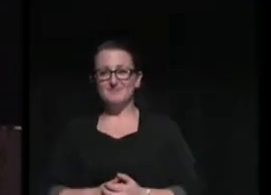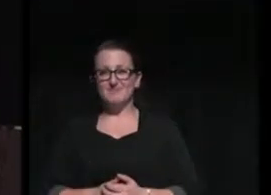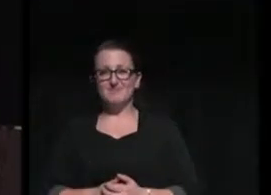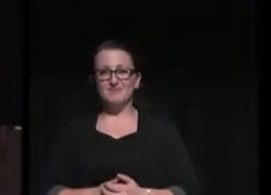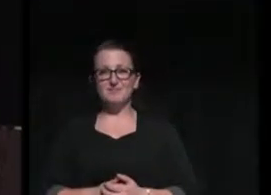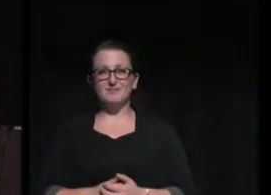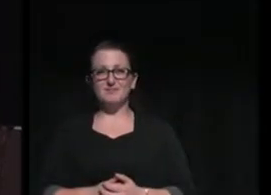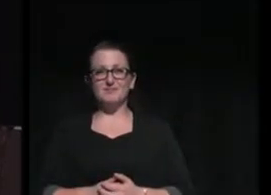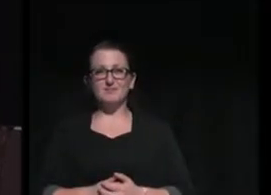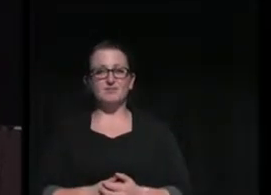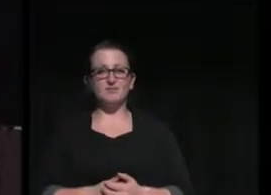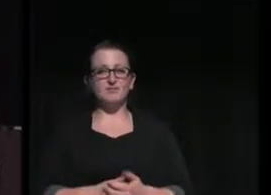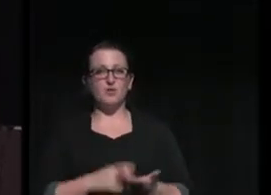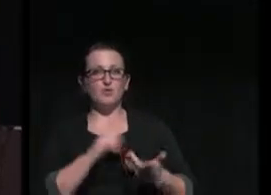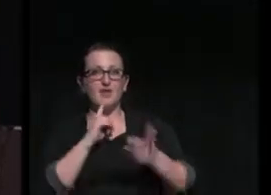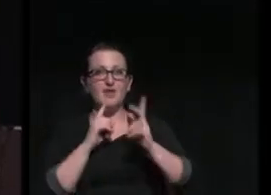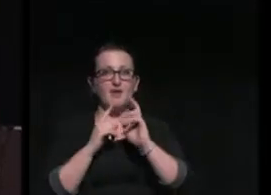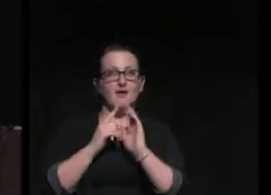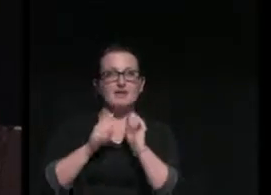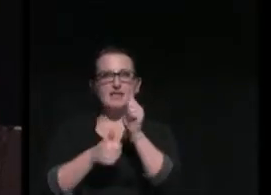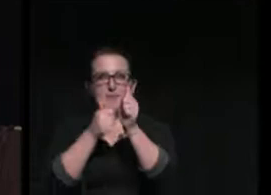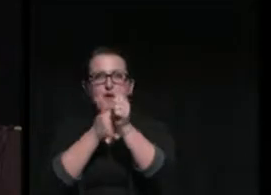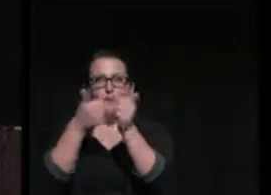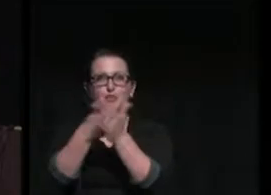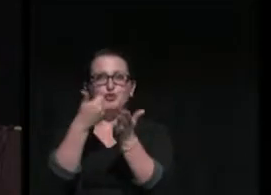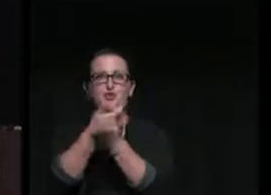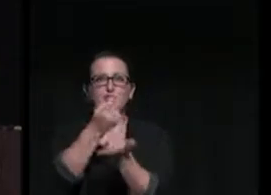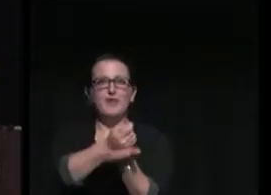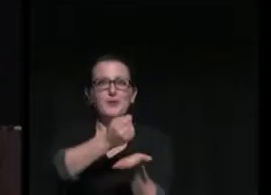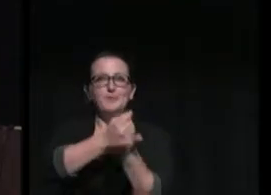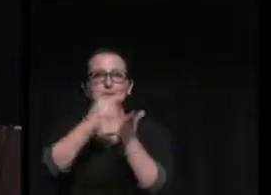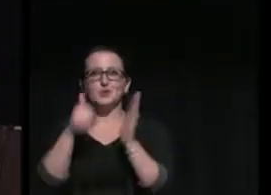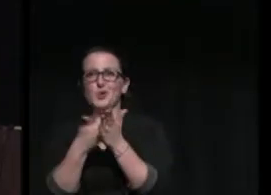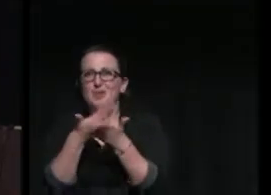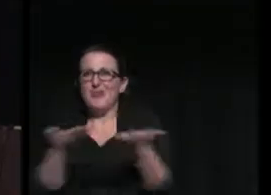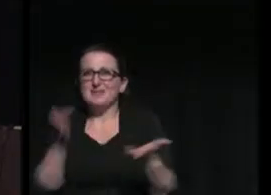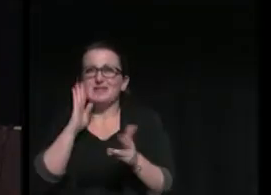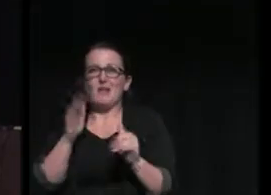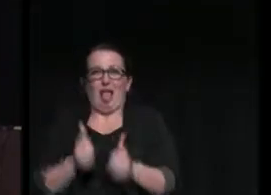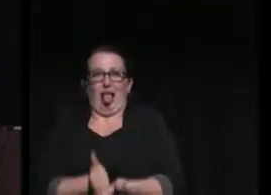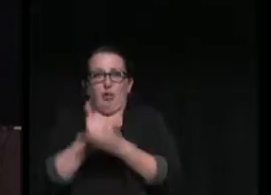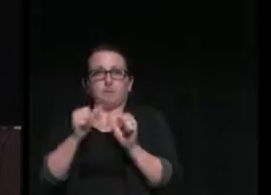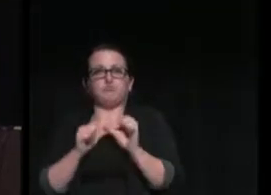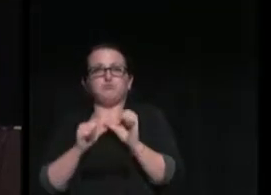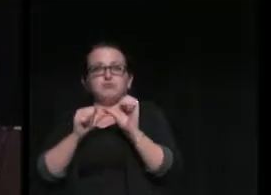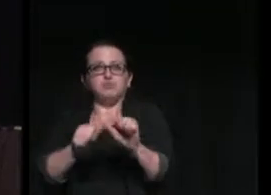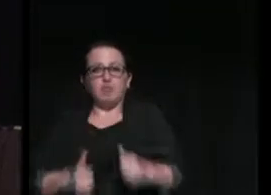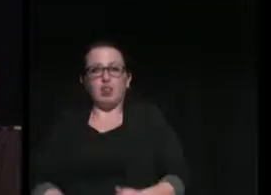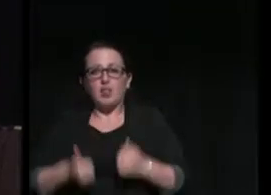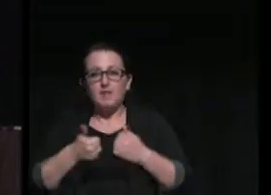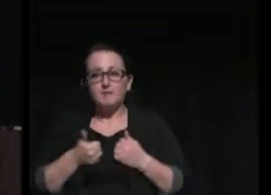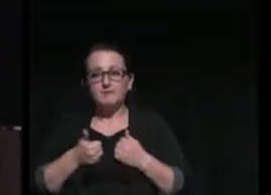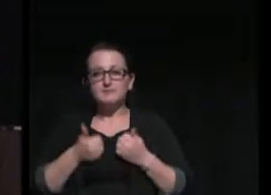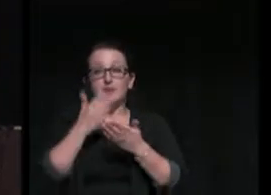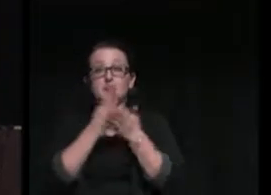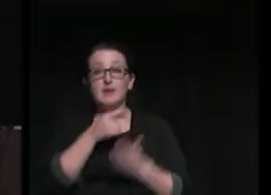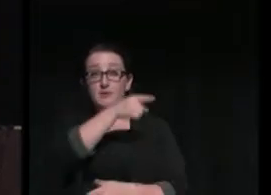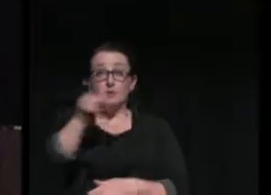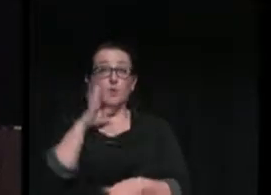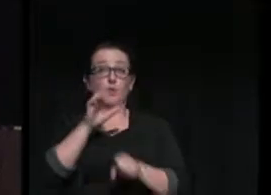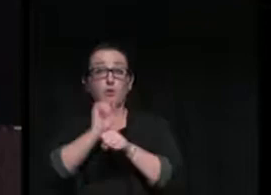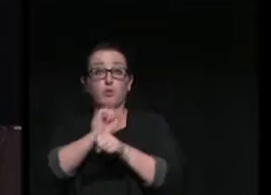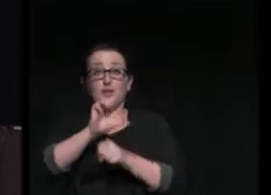On the cutting edge of new treatments and practices that will lengthen and improve lives. Some of you will work in our criminal justice